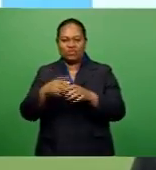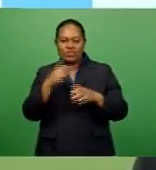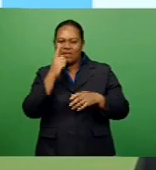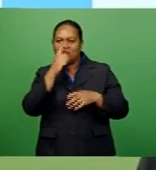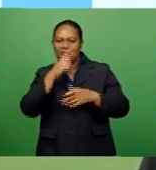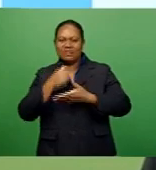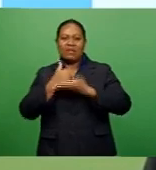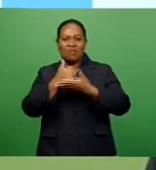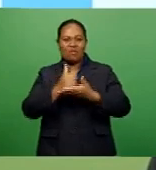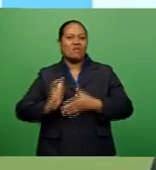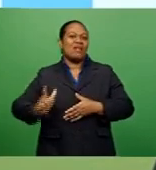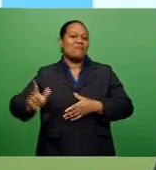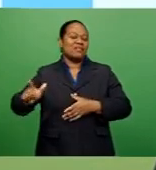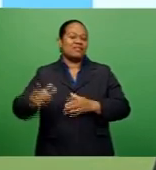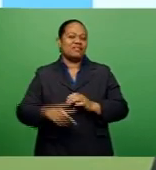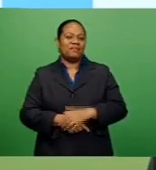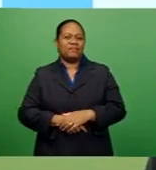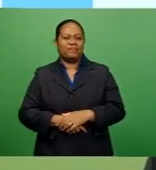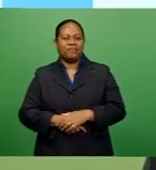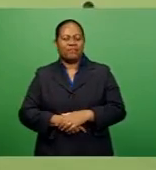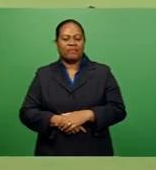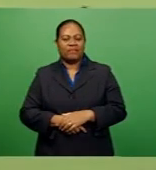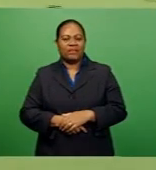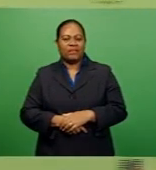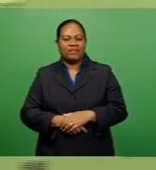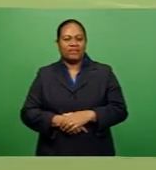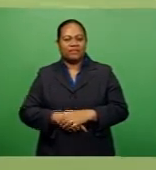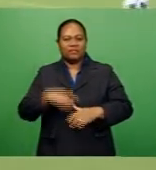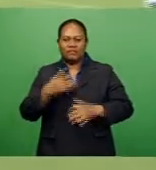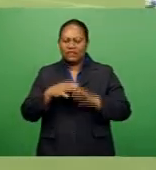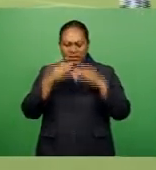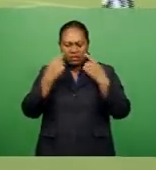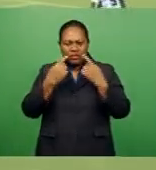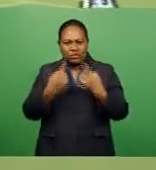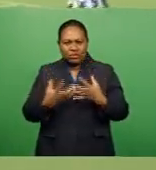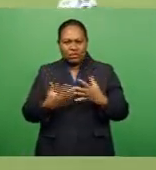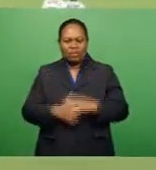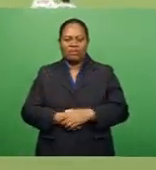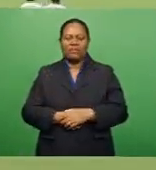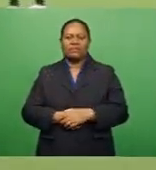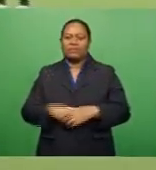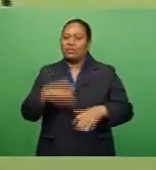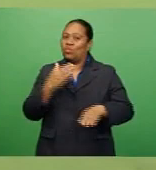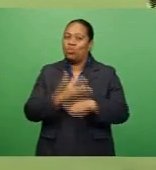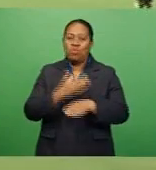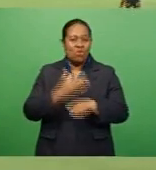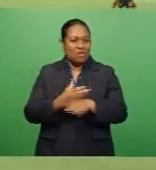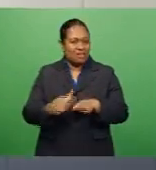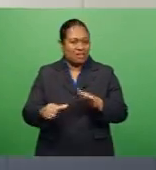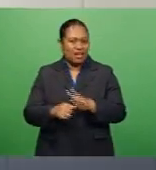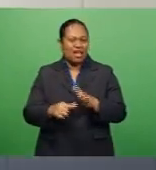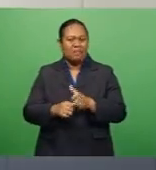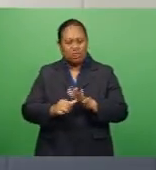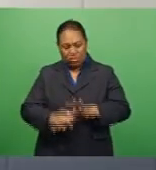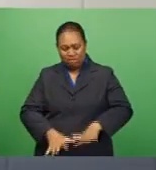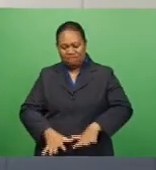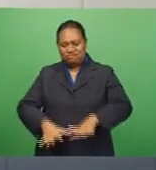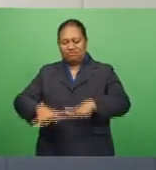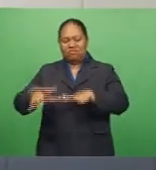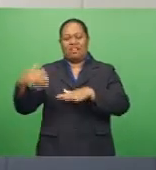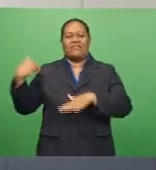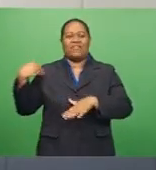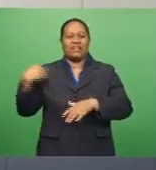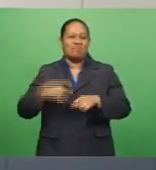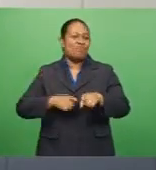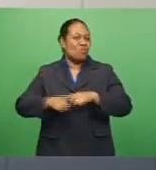strong. We will not be just going down in any circumstances. They played their hearts out. Their flood affected a lot of people in